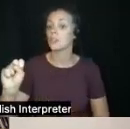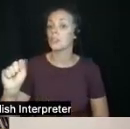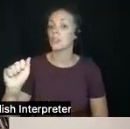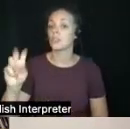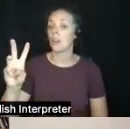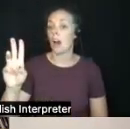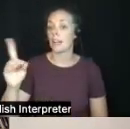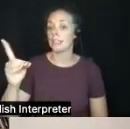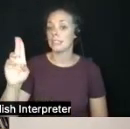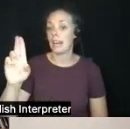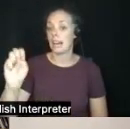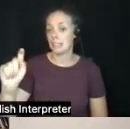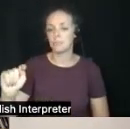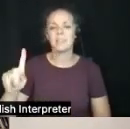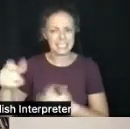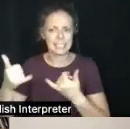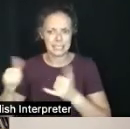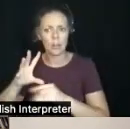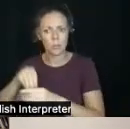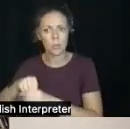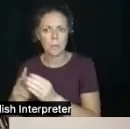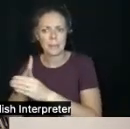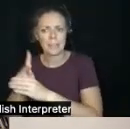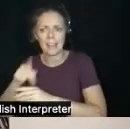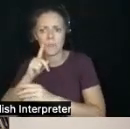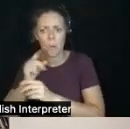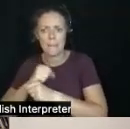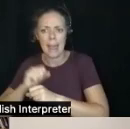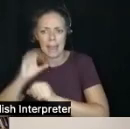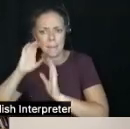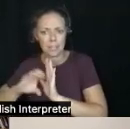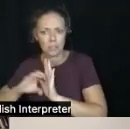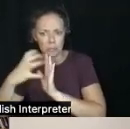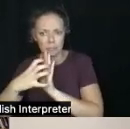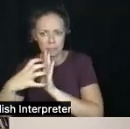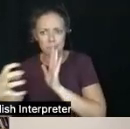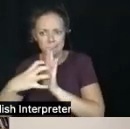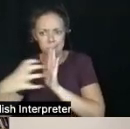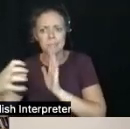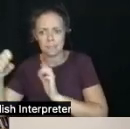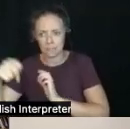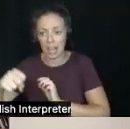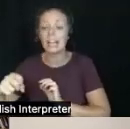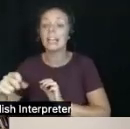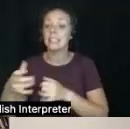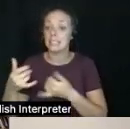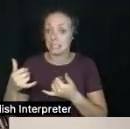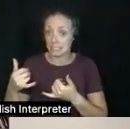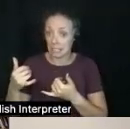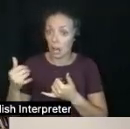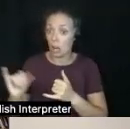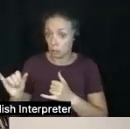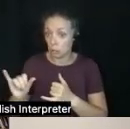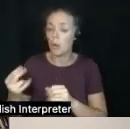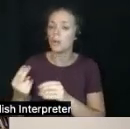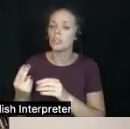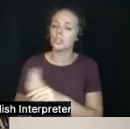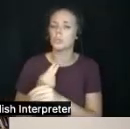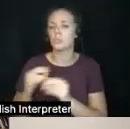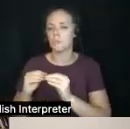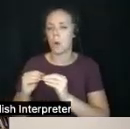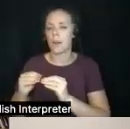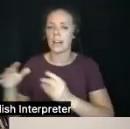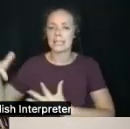integrates some plants to create images, but it's also using kind of a smoke firing method. And